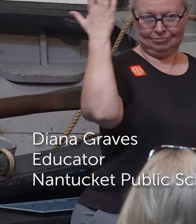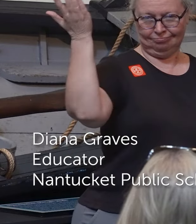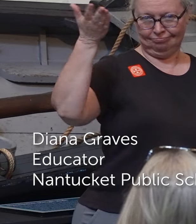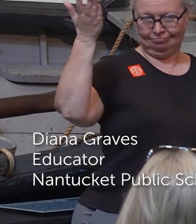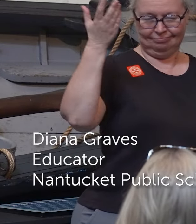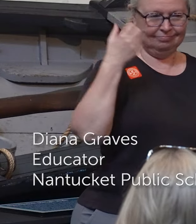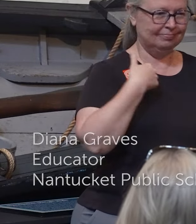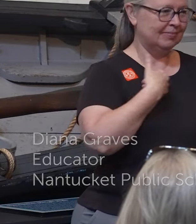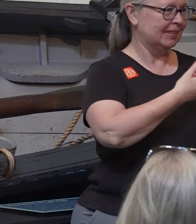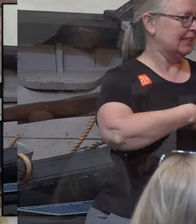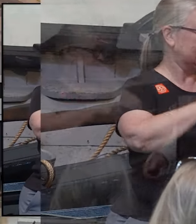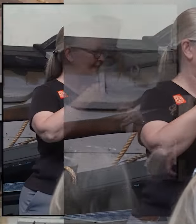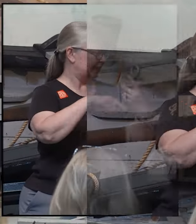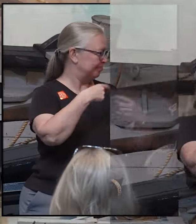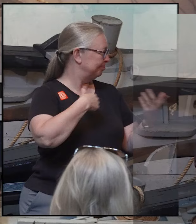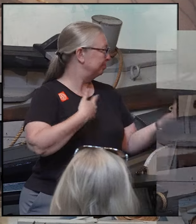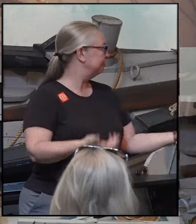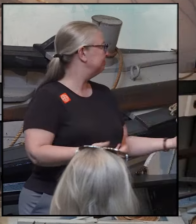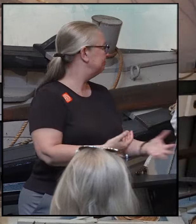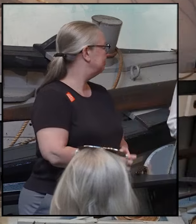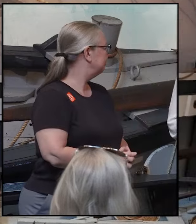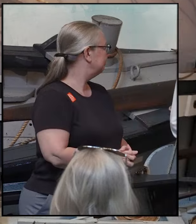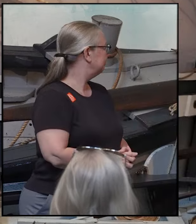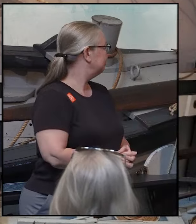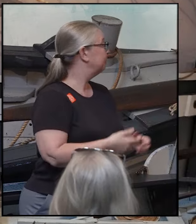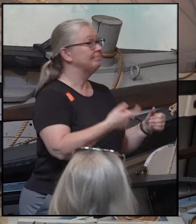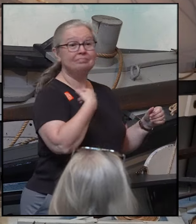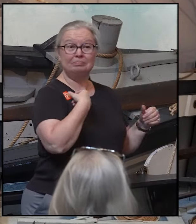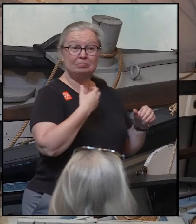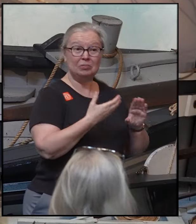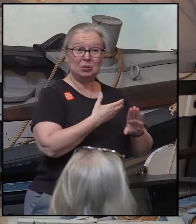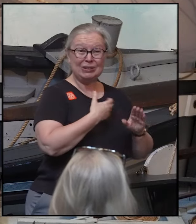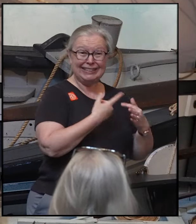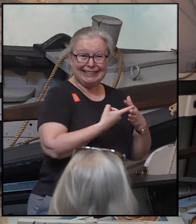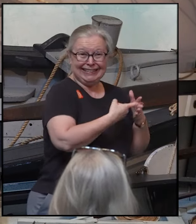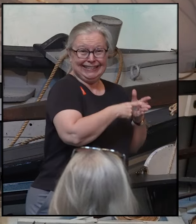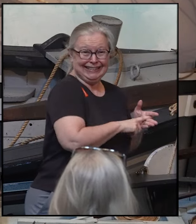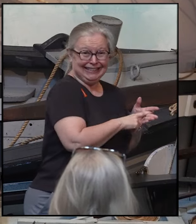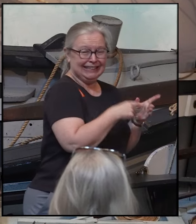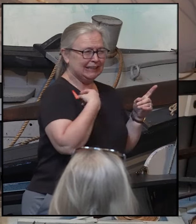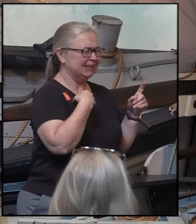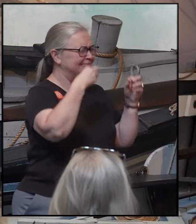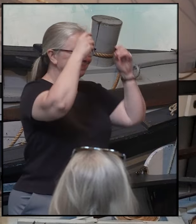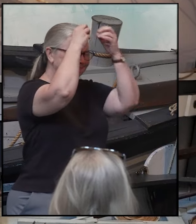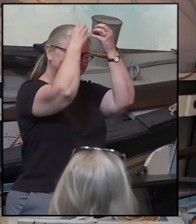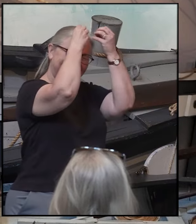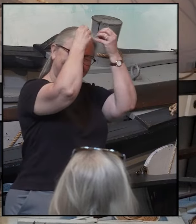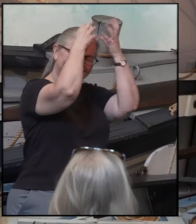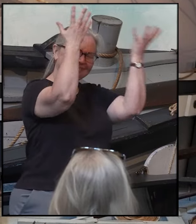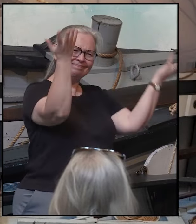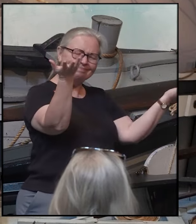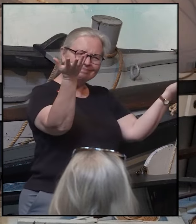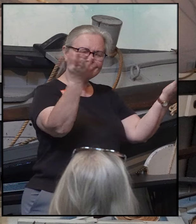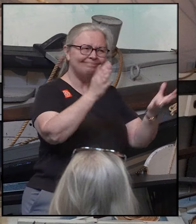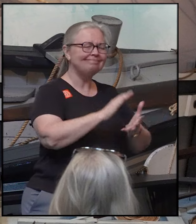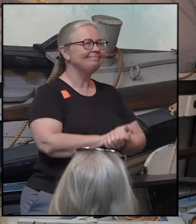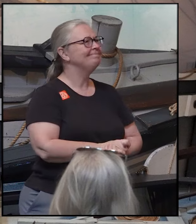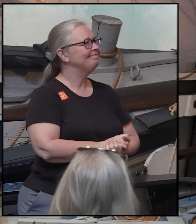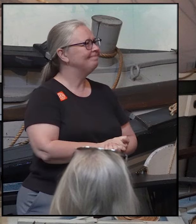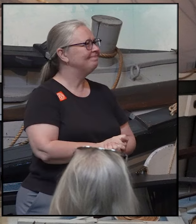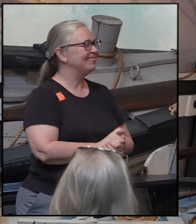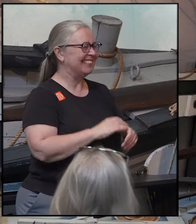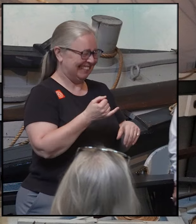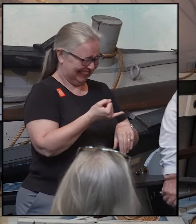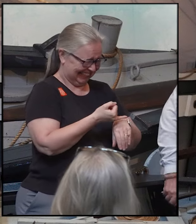presentation. Before we go on our trip today, I want you to think about this. This